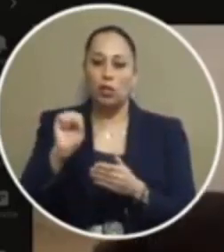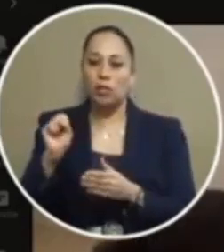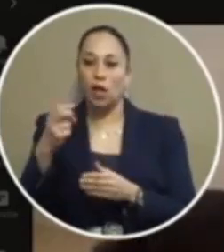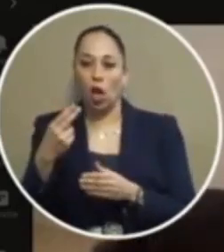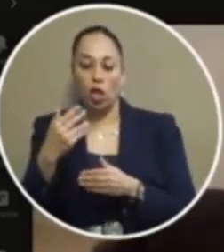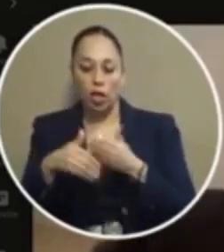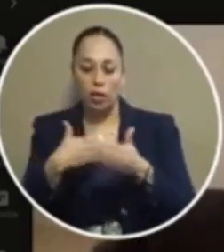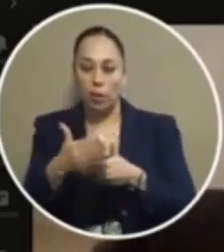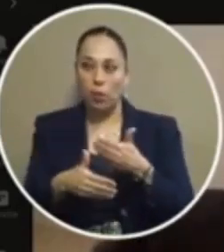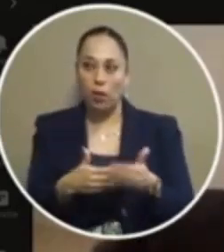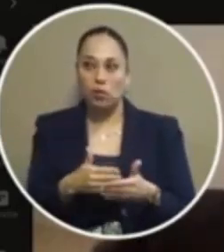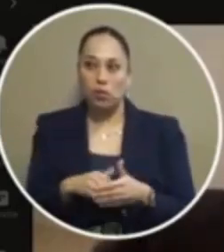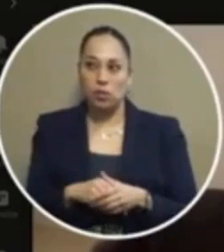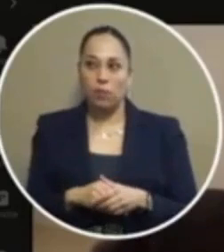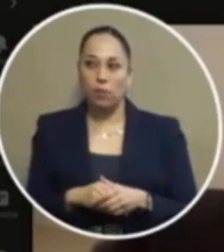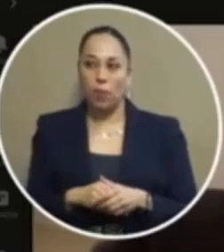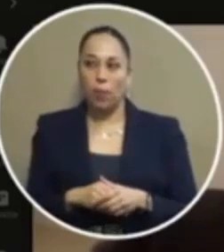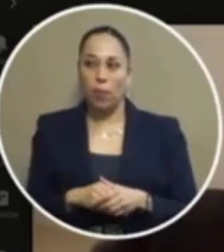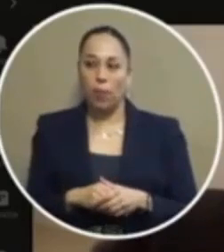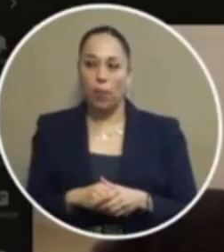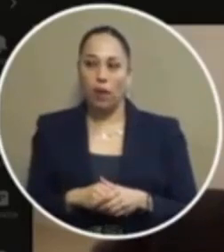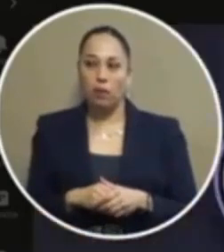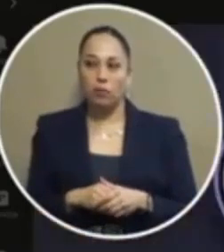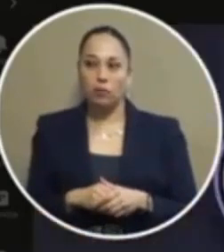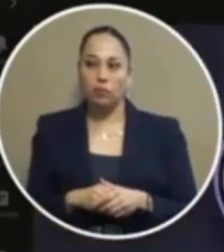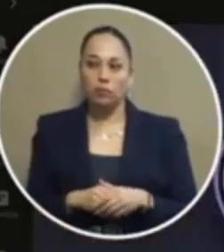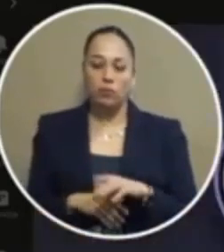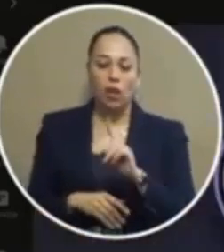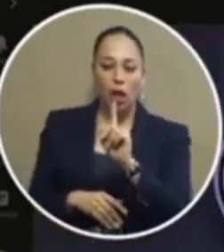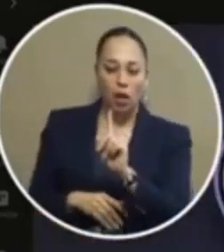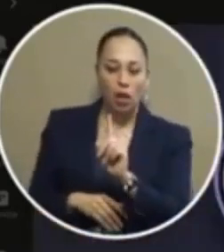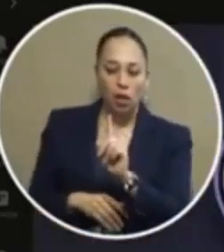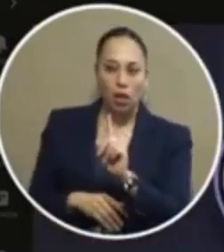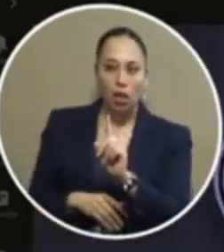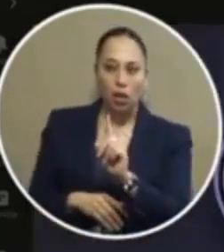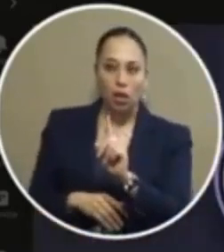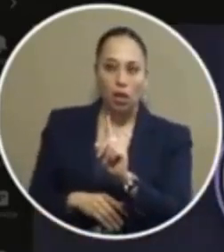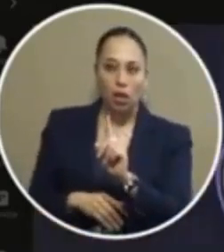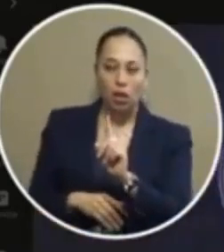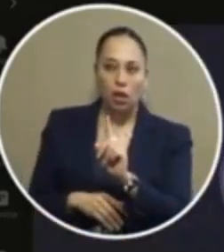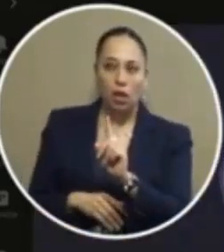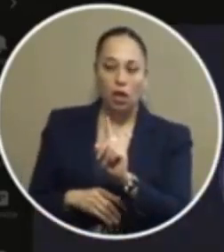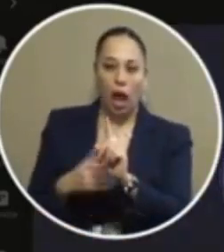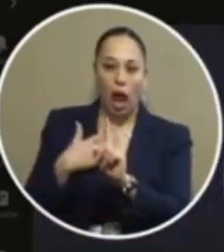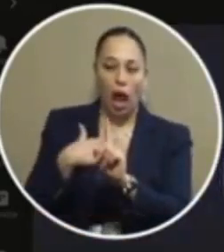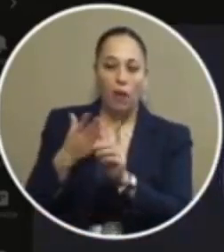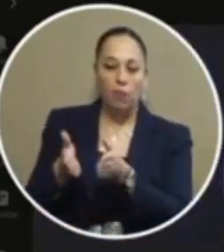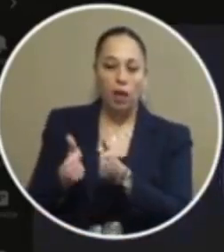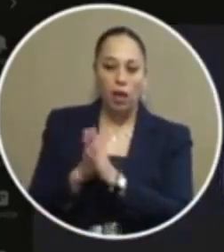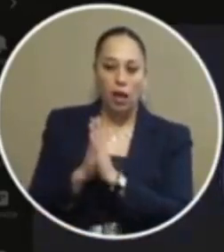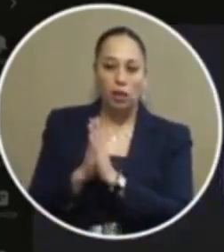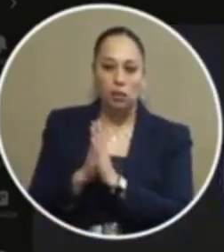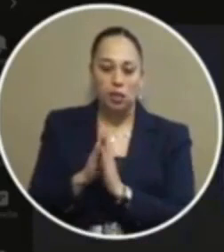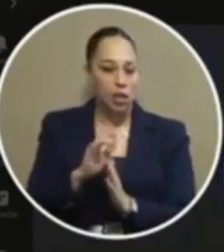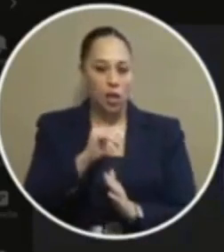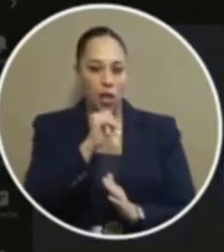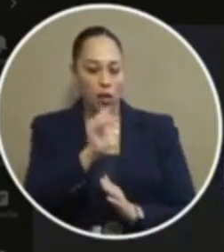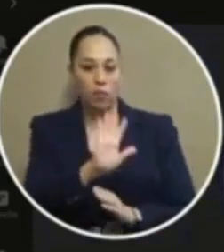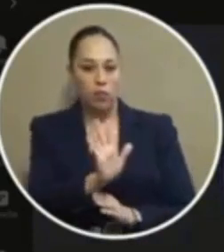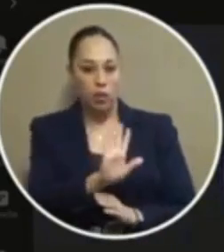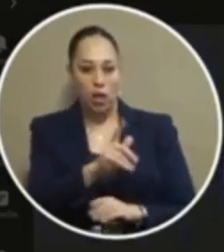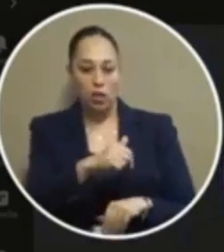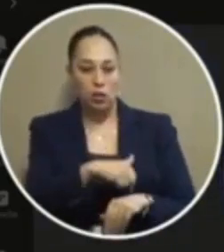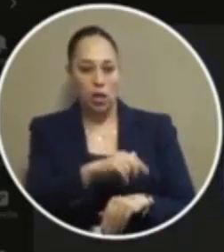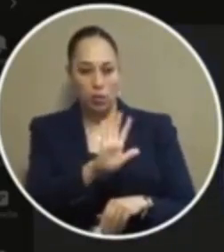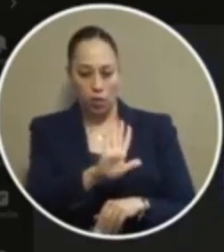all right let me uh i'm sorry i'm i'm reading my time because i had to ask i'm not i'm not taking away from your